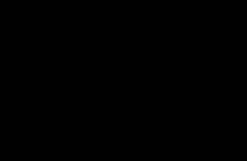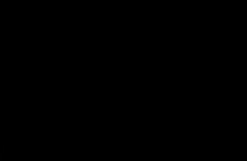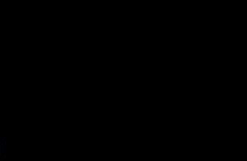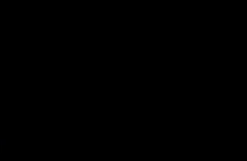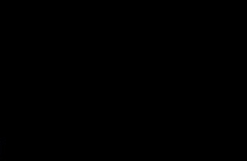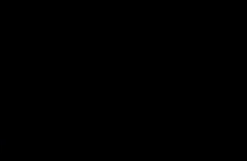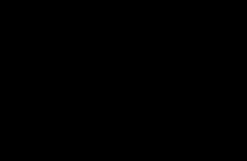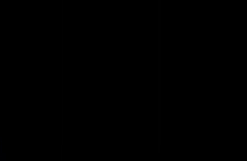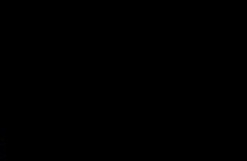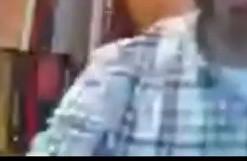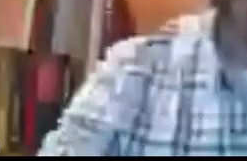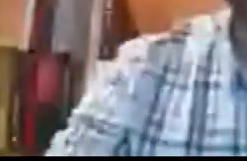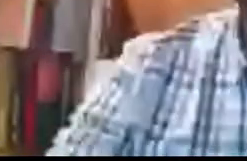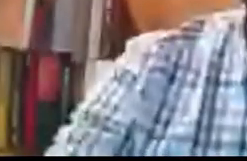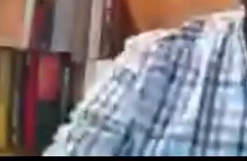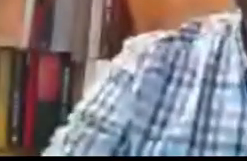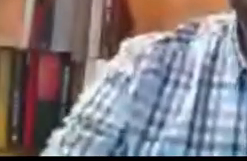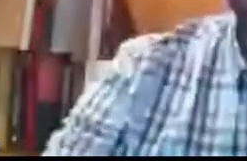Melina. I'm just waiting.